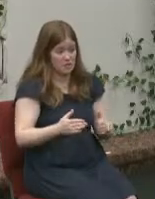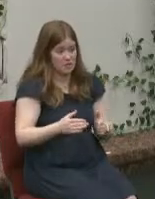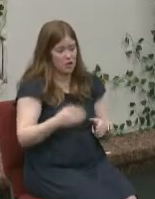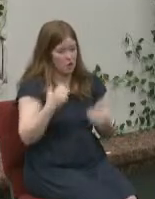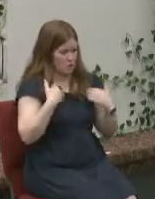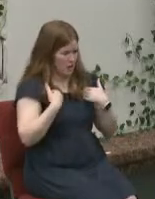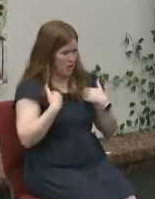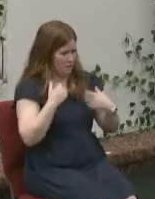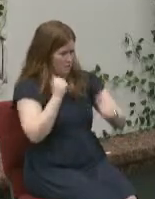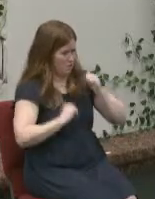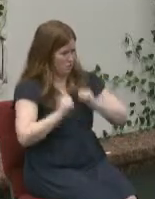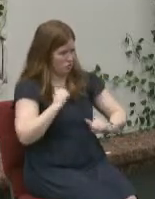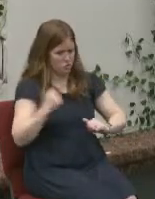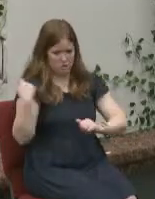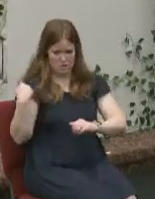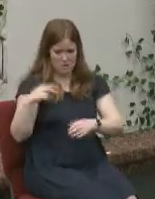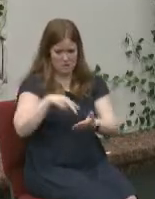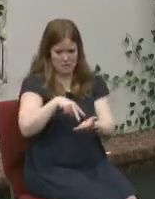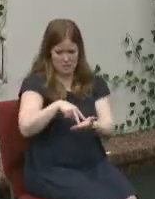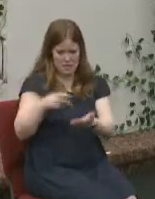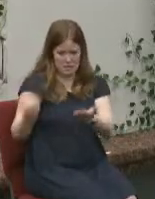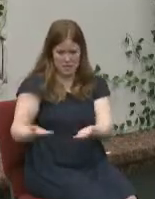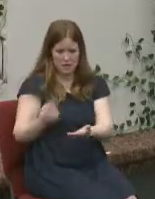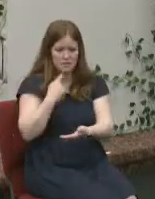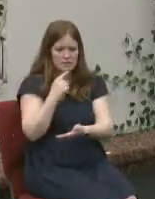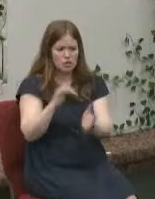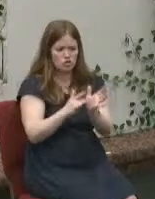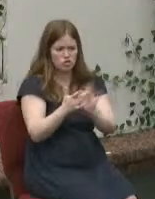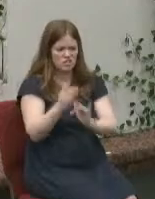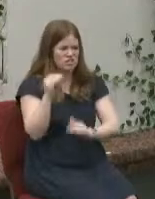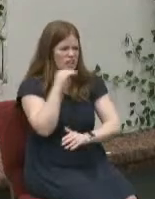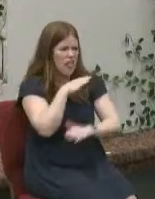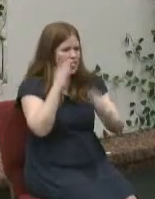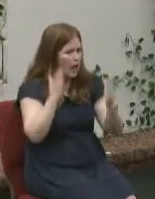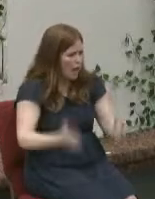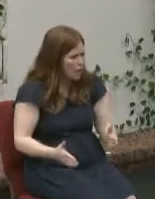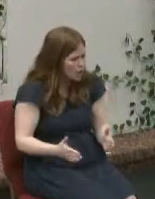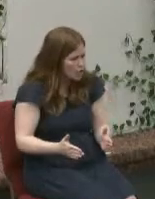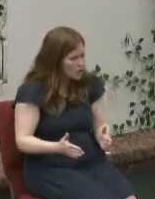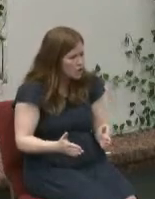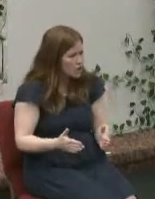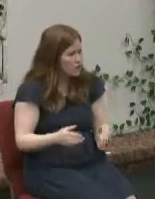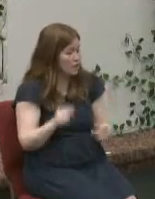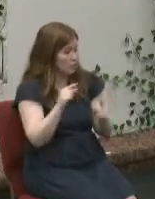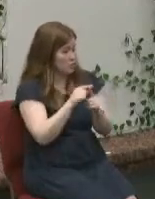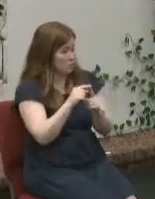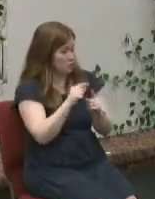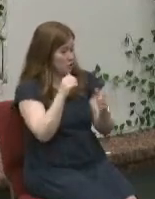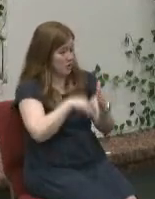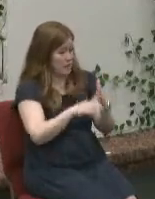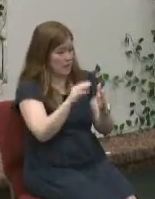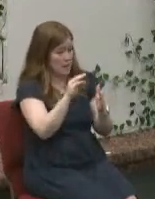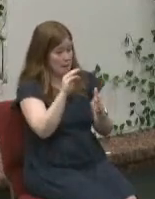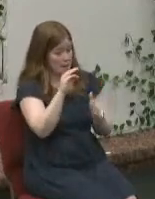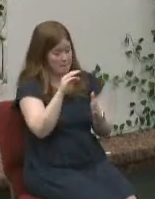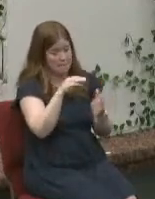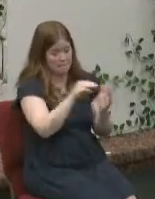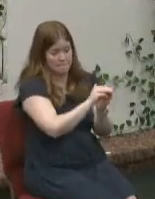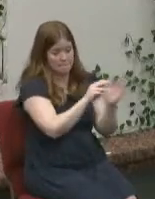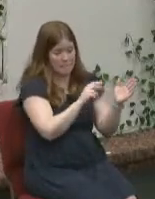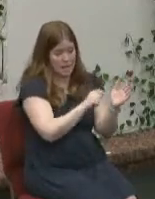gives his line this deceiver in our program tonight it's the word in matthew actually means